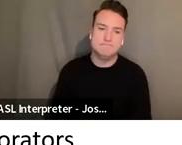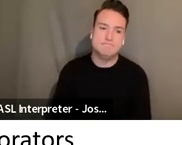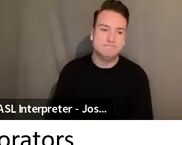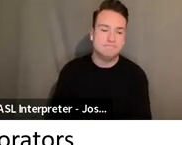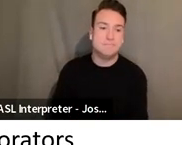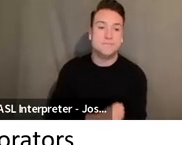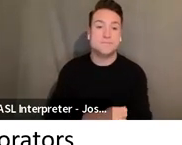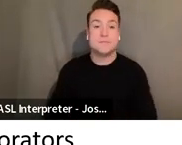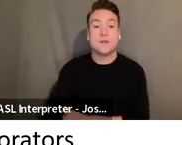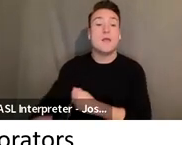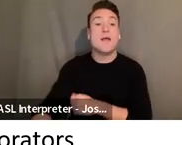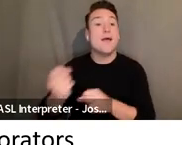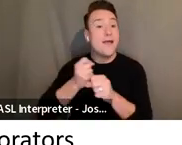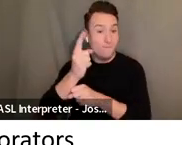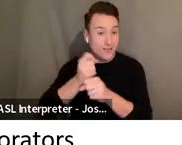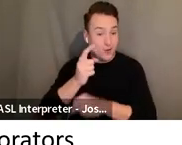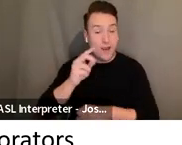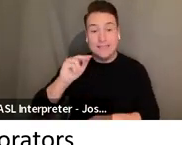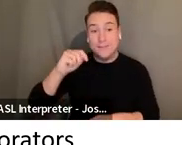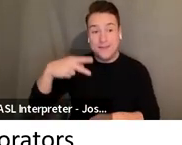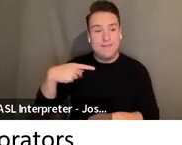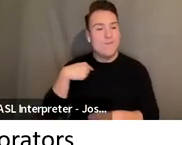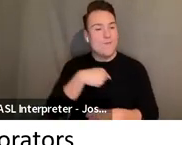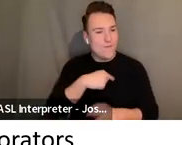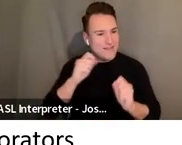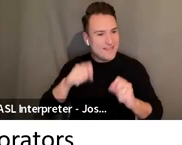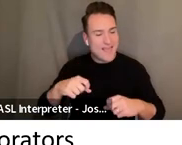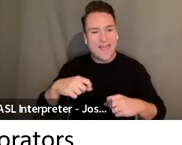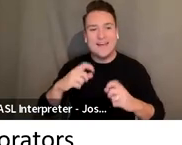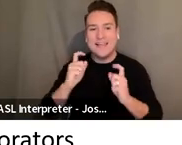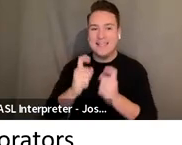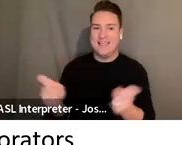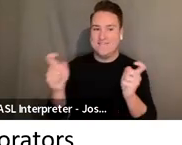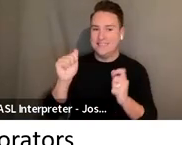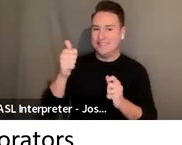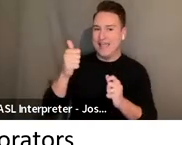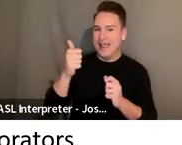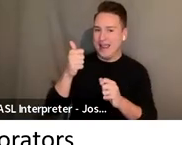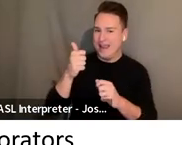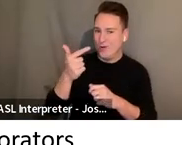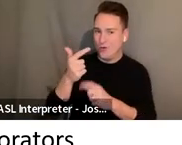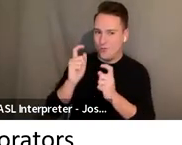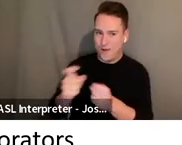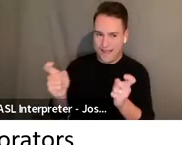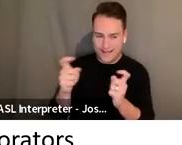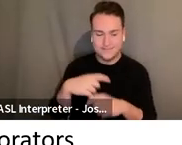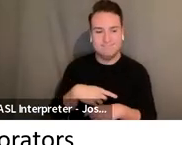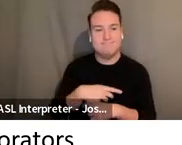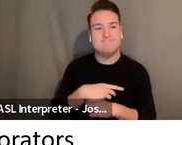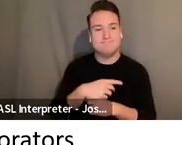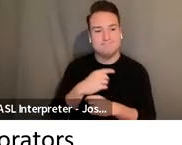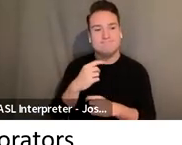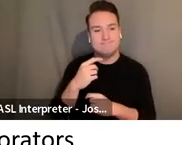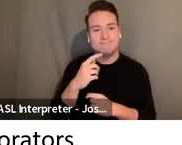Each year, the National Theater Project is able to give 10 creation and touring grants. These grants are given to US-based devised theatre